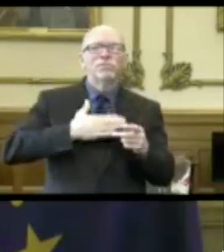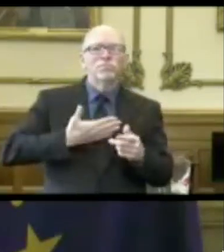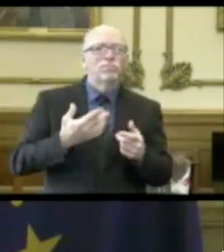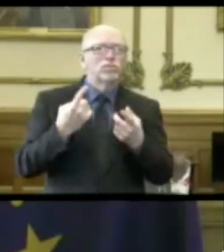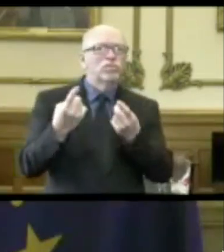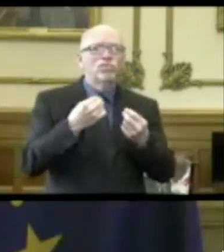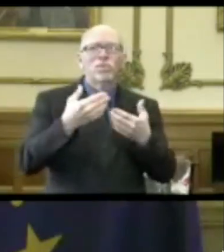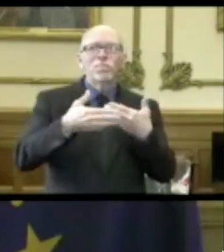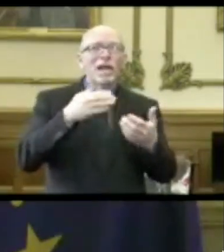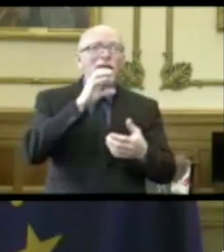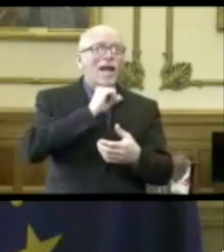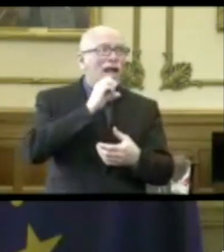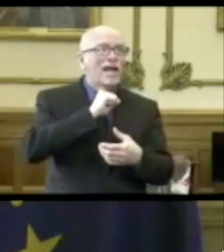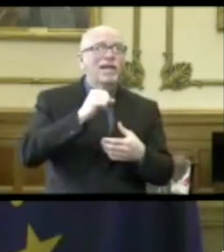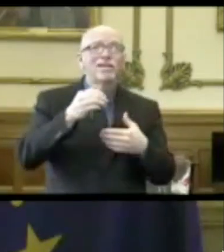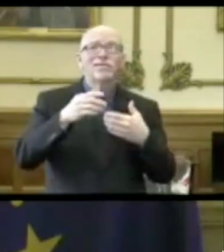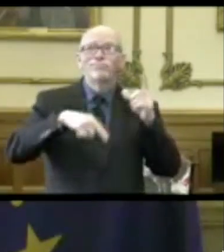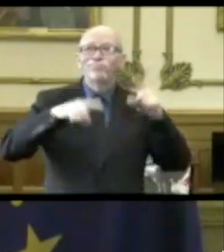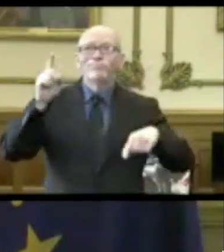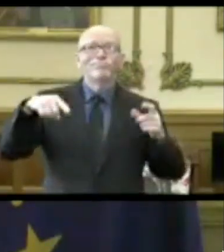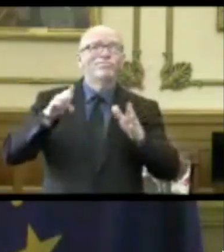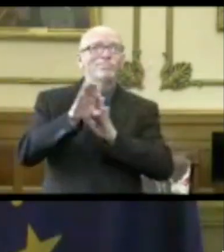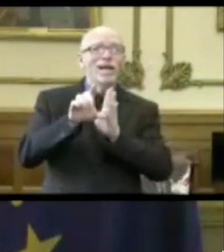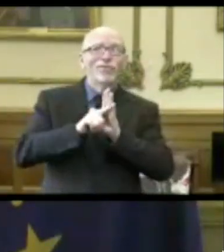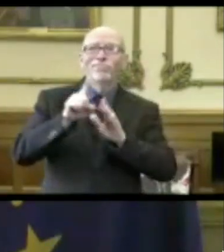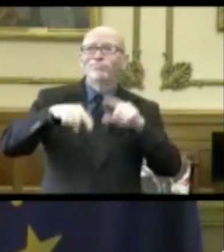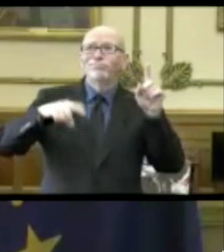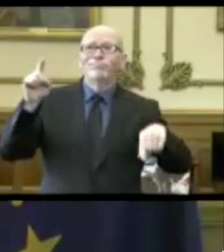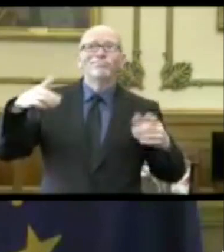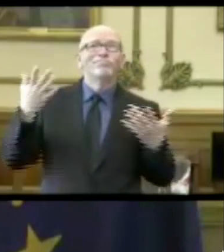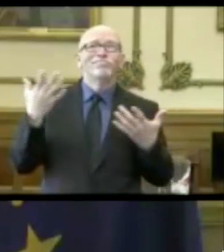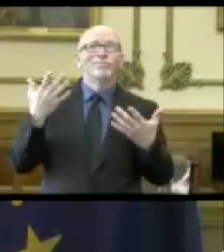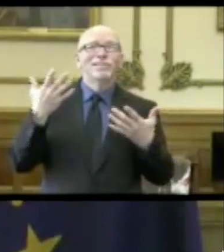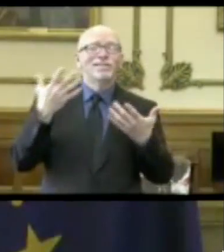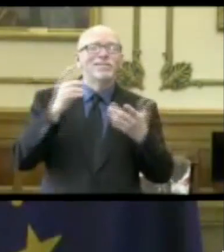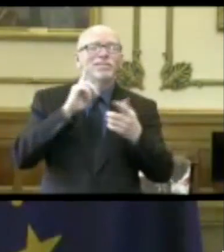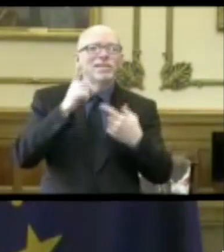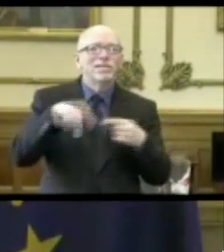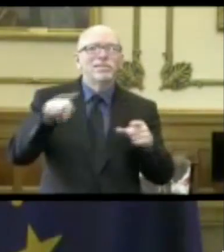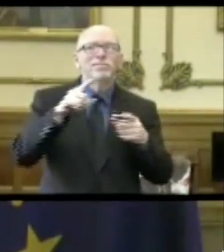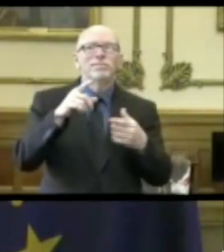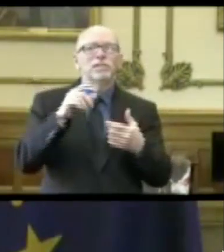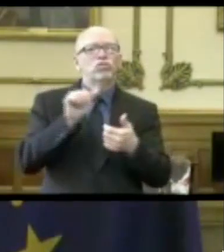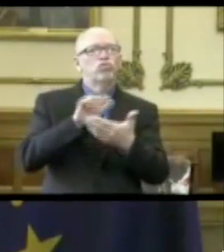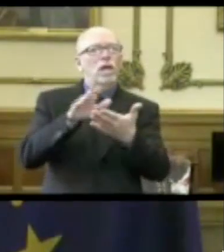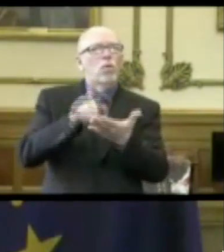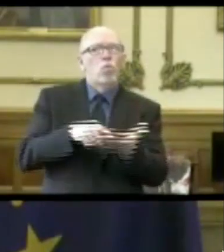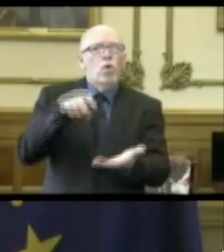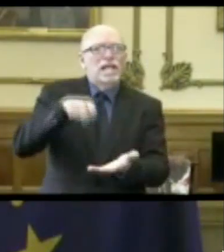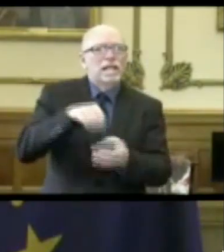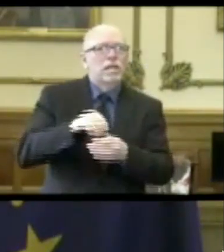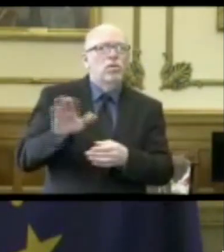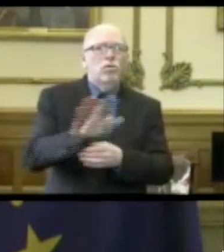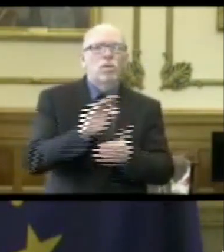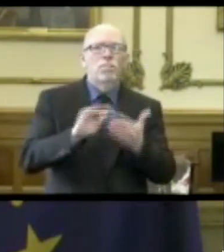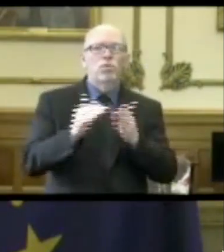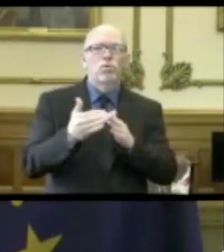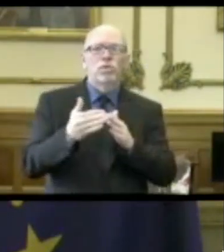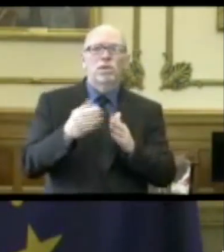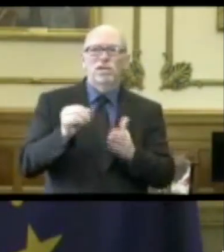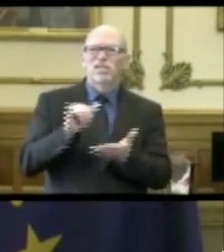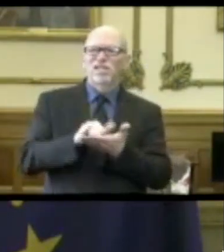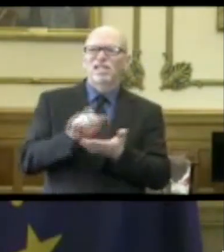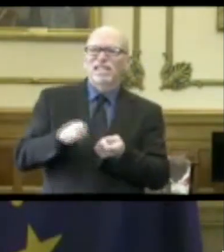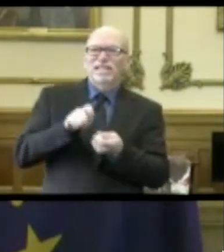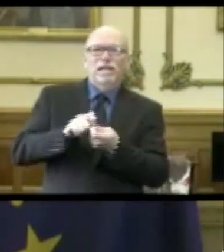of all ages and all stripes and all backgrounds, addressing a central need in that community. And it's just exactly